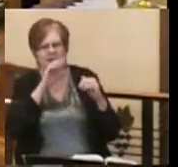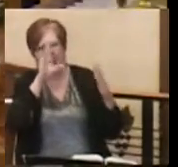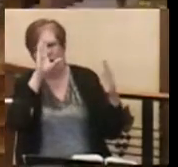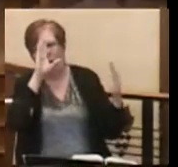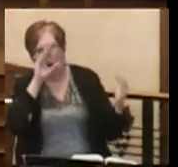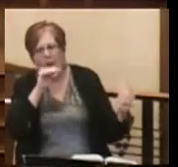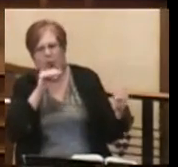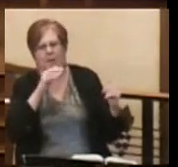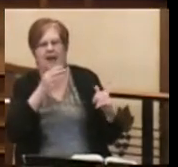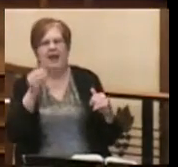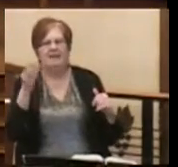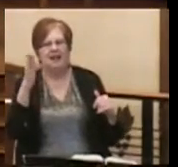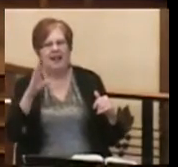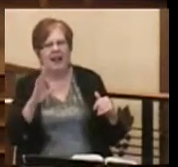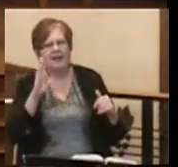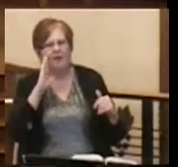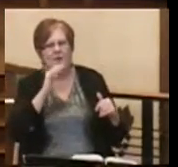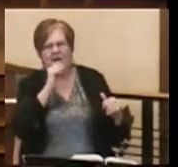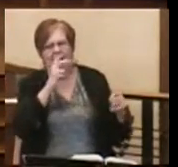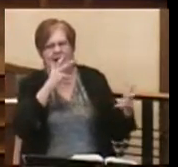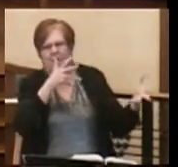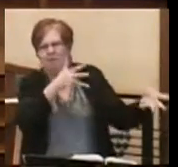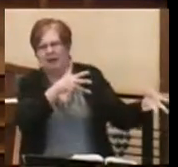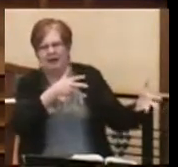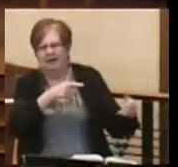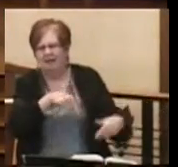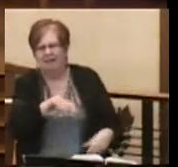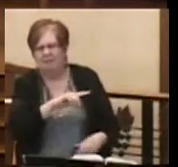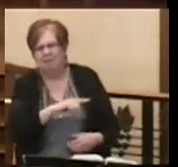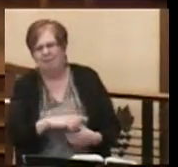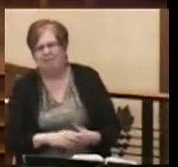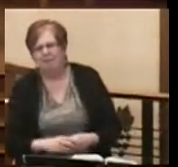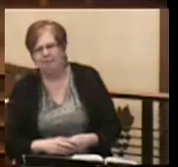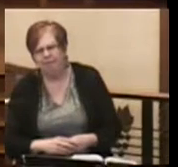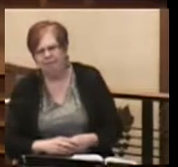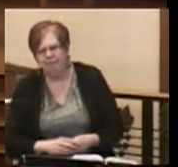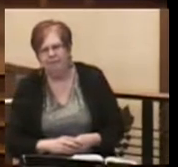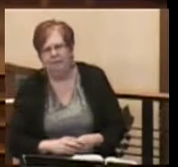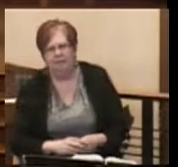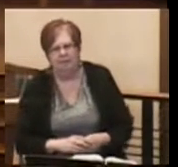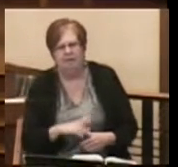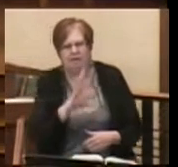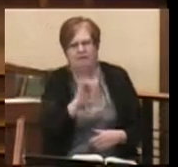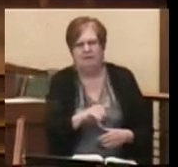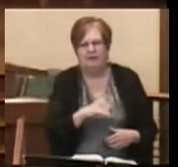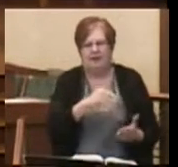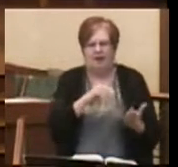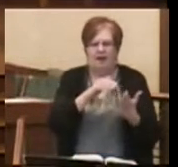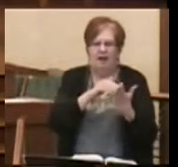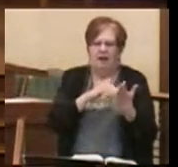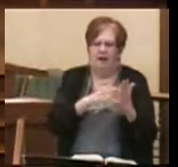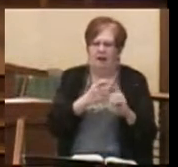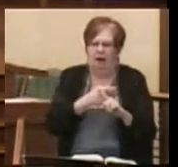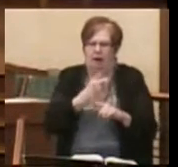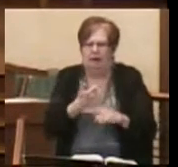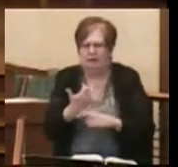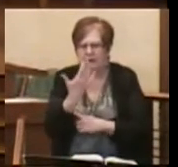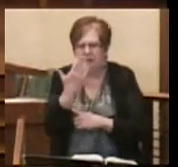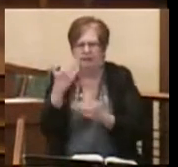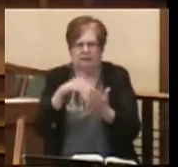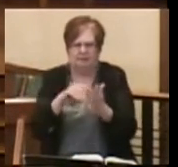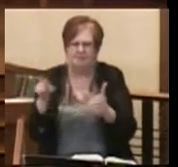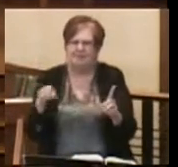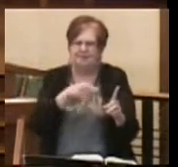in a God who will not abandon them. And that is the part from which our lesson is taken this morning. We'll come back to that